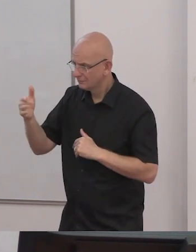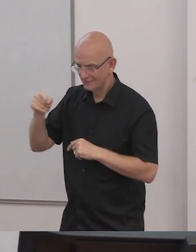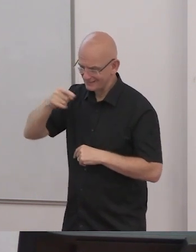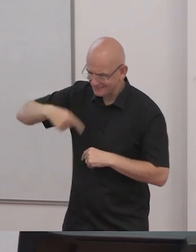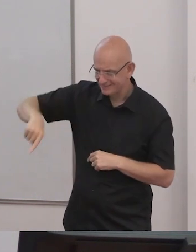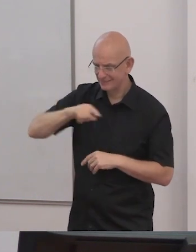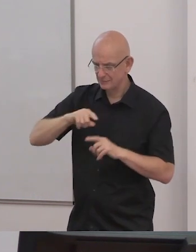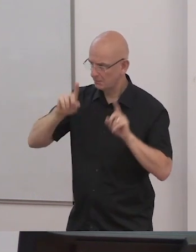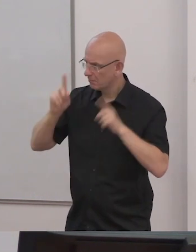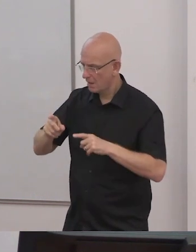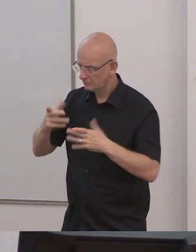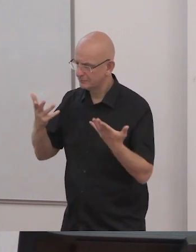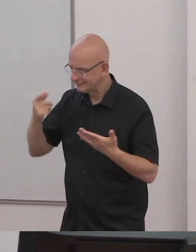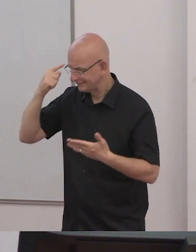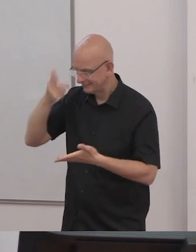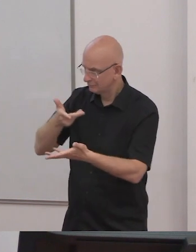to demonstrate